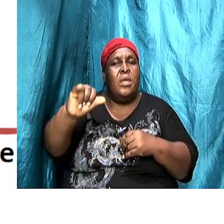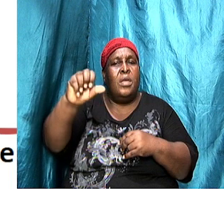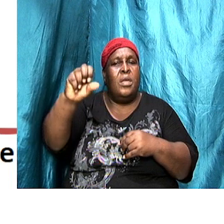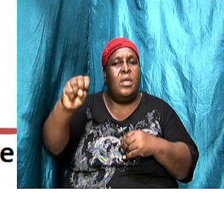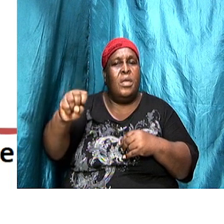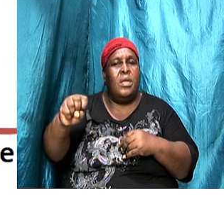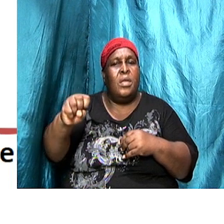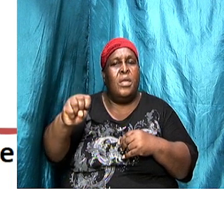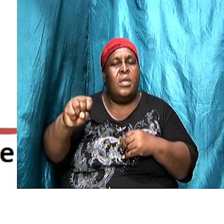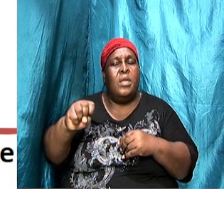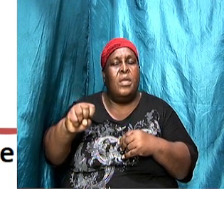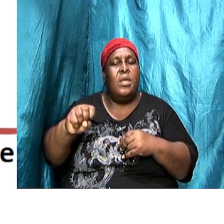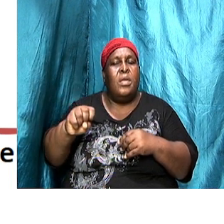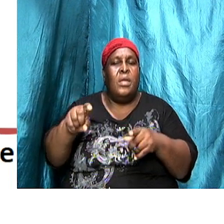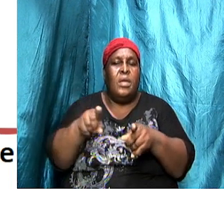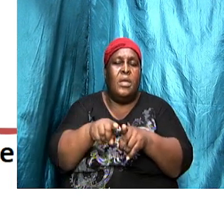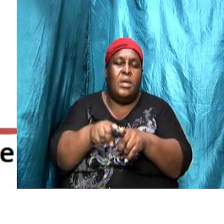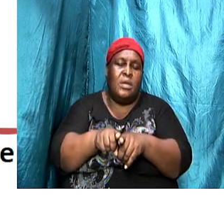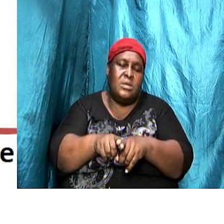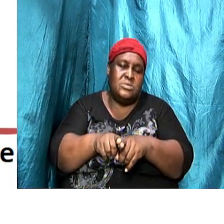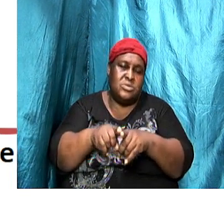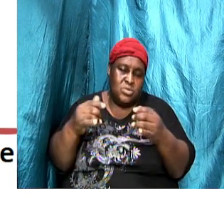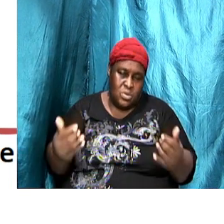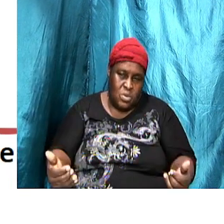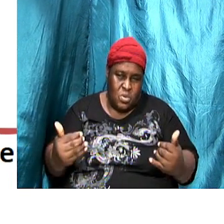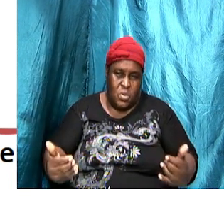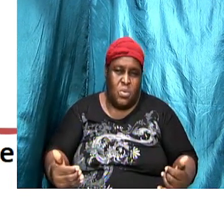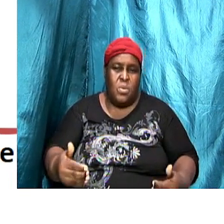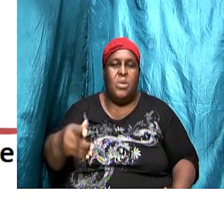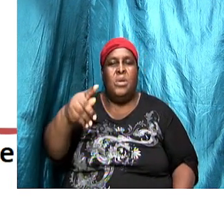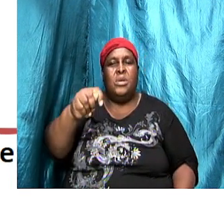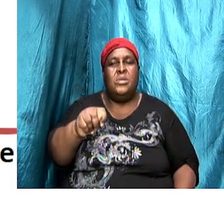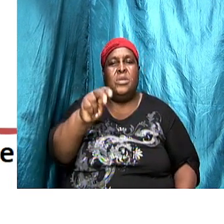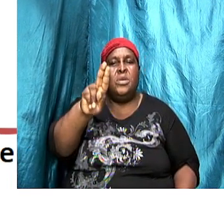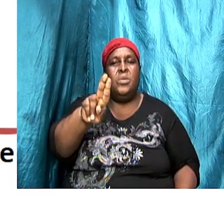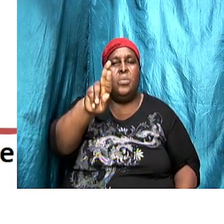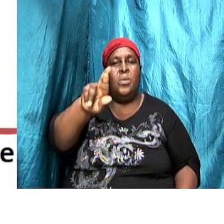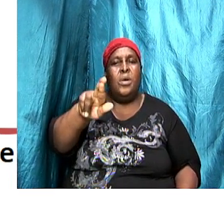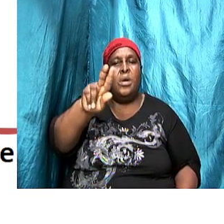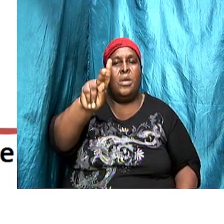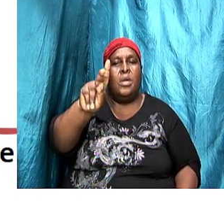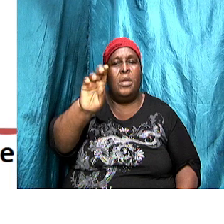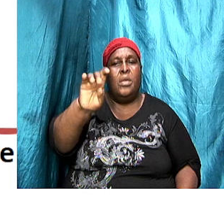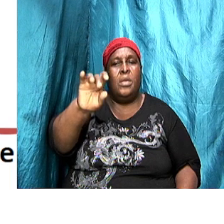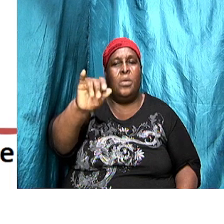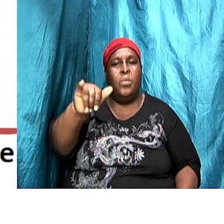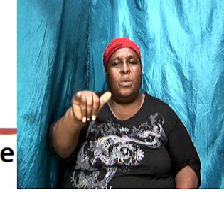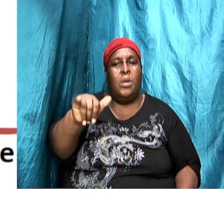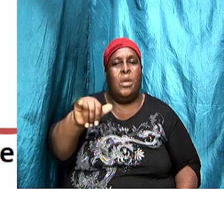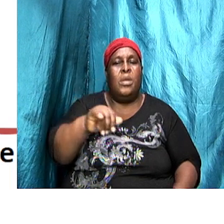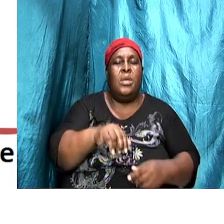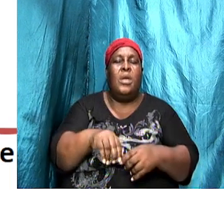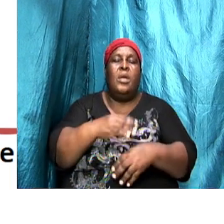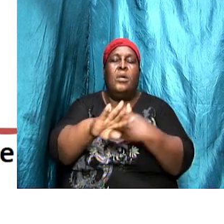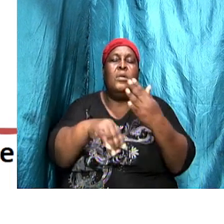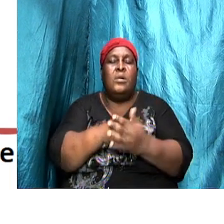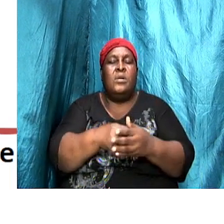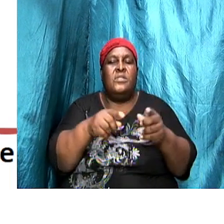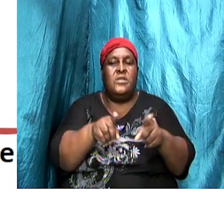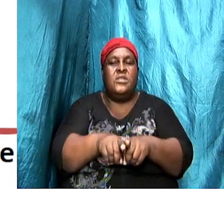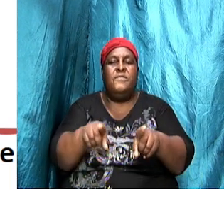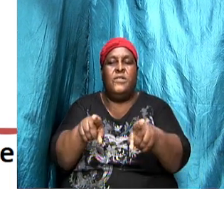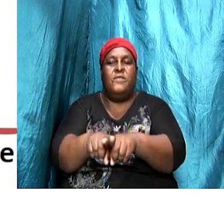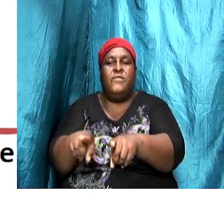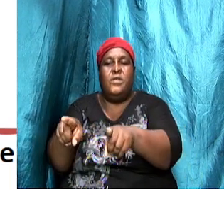now know as modern-day Turkey. So Ephesus, and Smyrna, and Pergamos, and Thyatira,